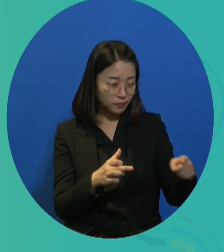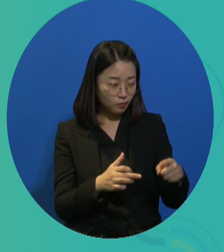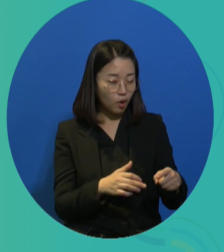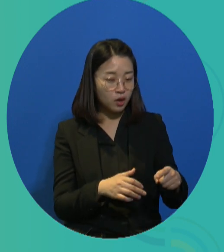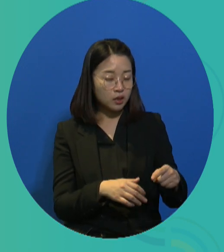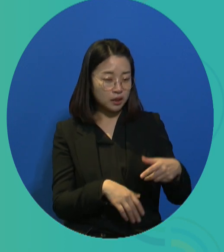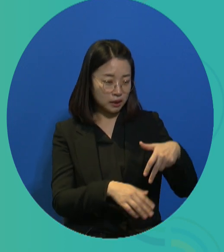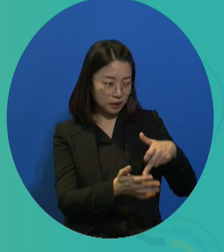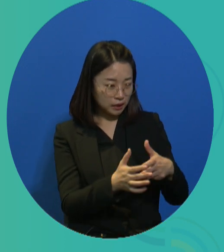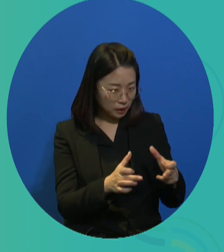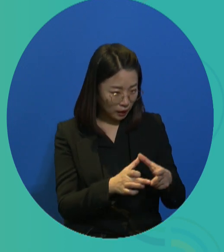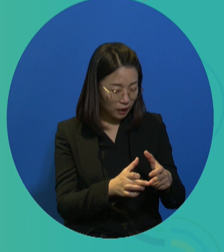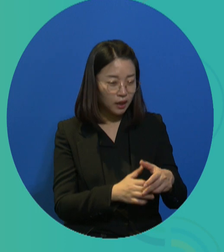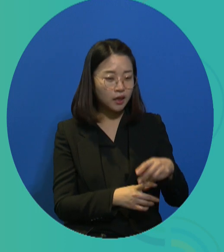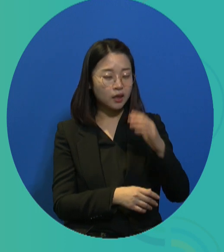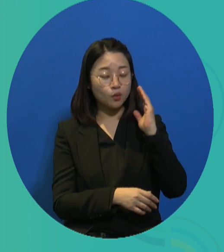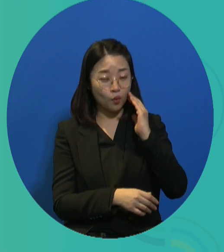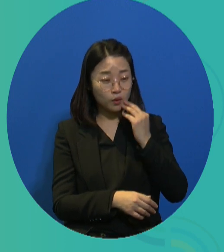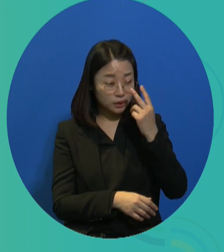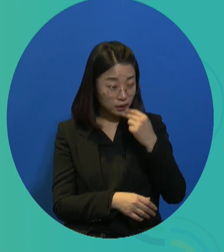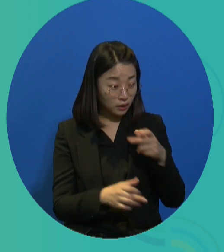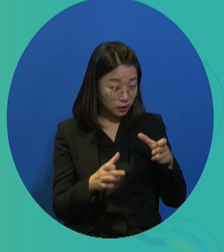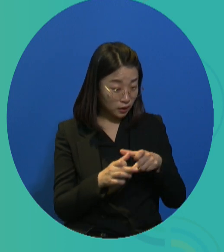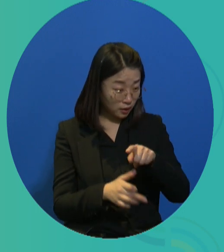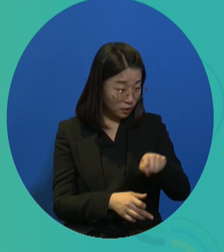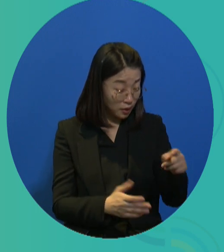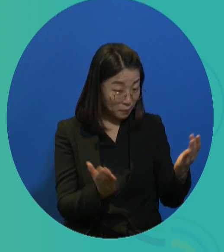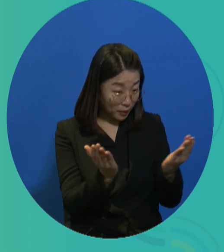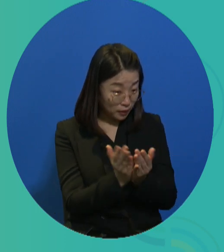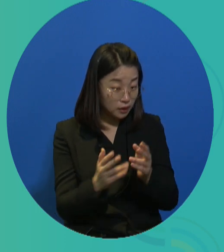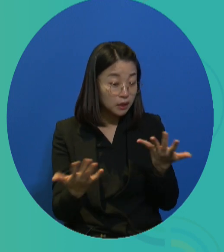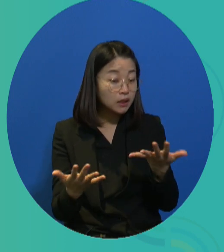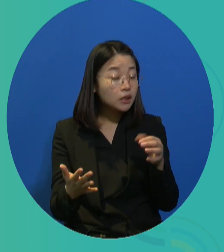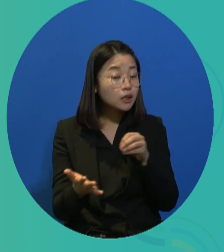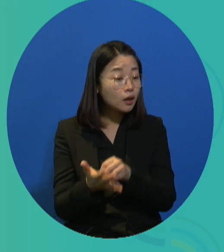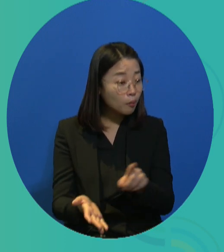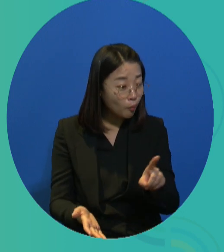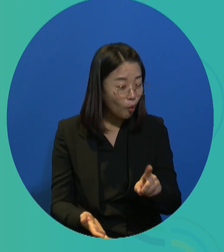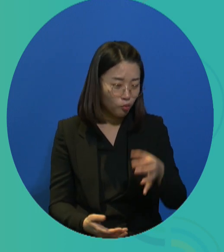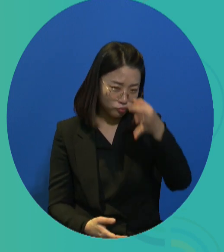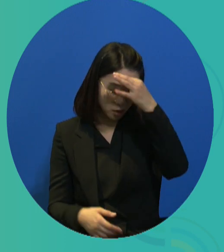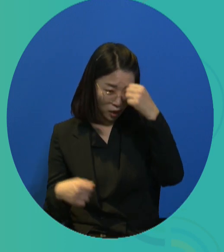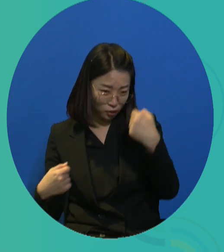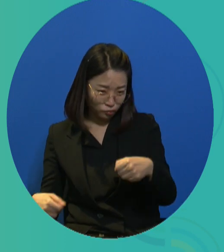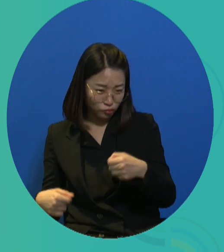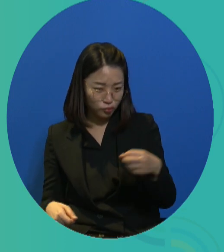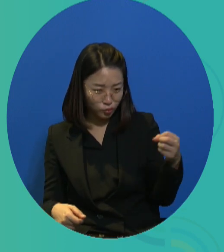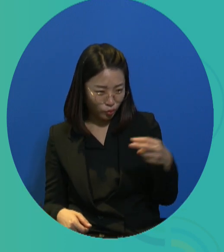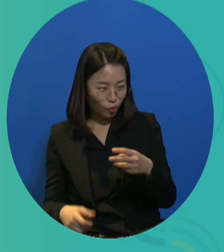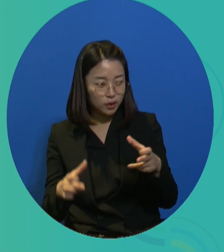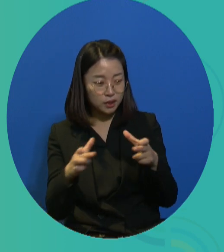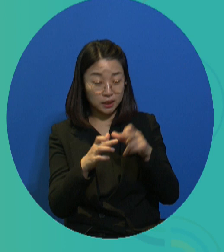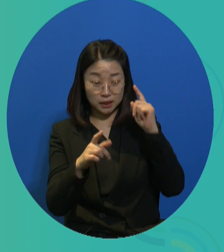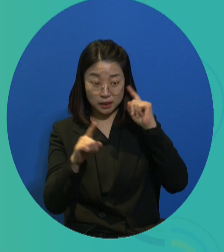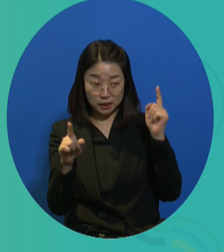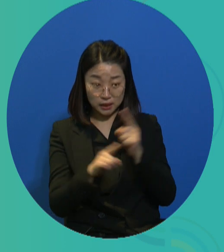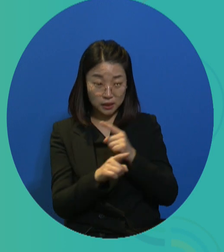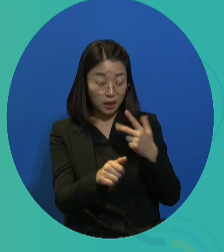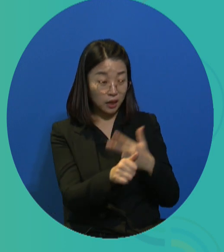on the types of disability and characteristics, there are three specific work domains, which are